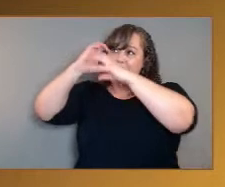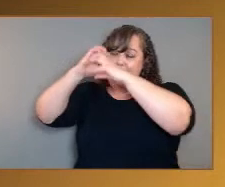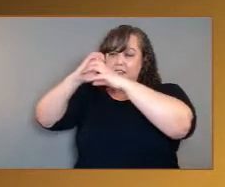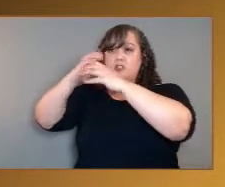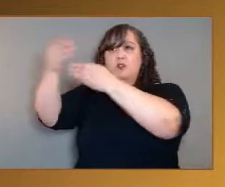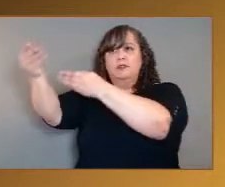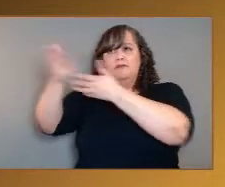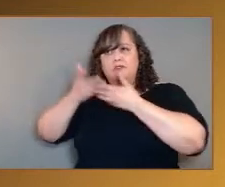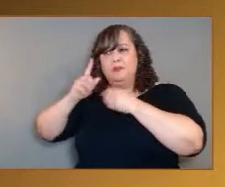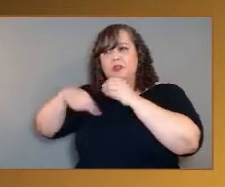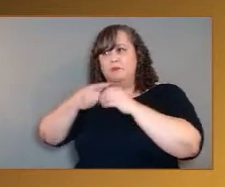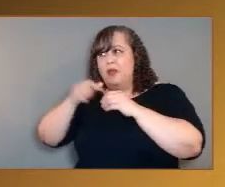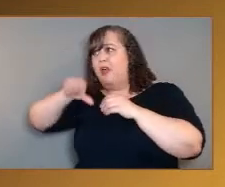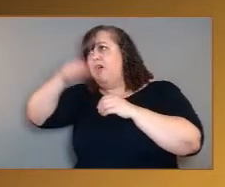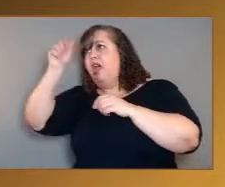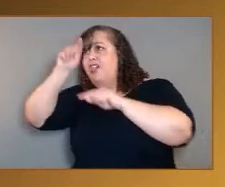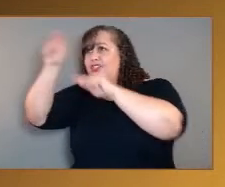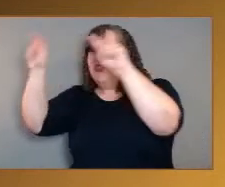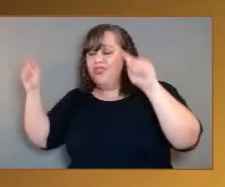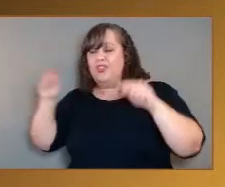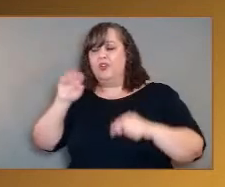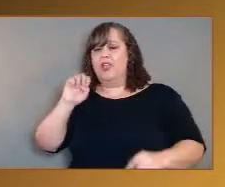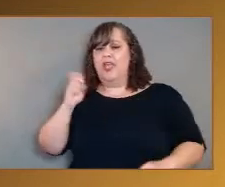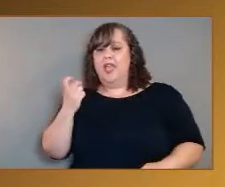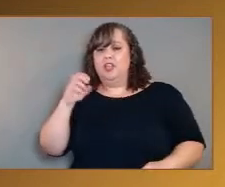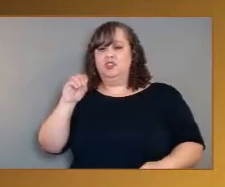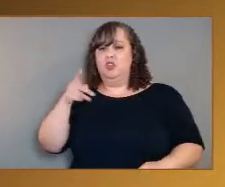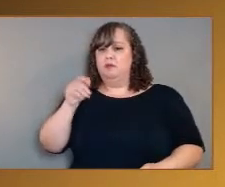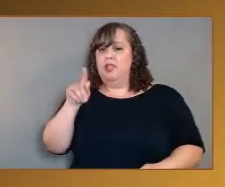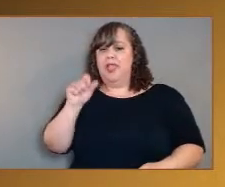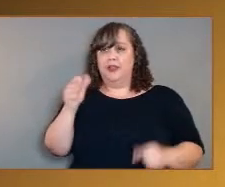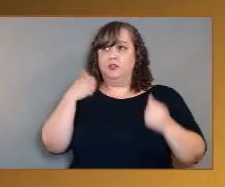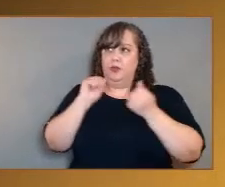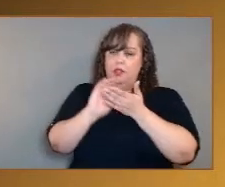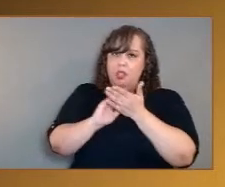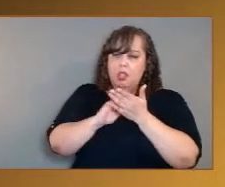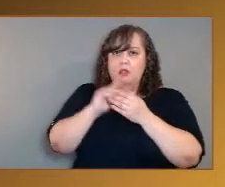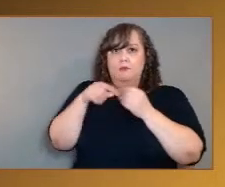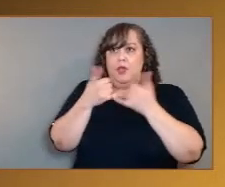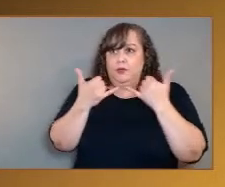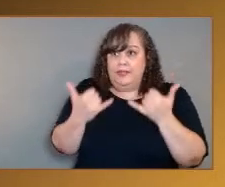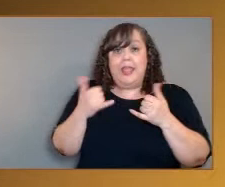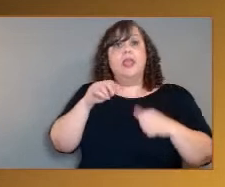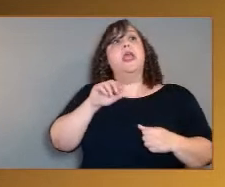today. DaVinci Plus and Veritas will both do that in the 21st century. I can't wait to go.